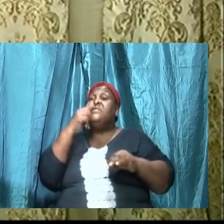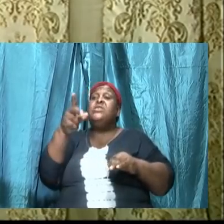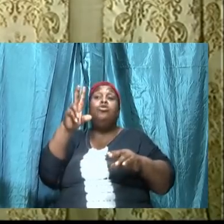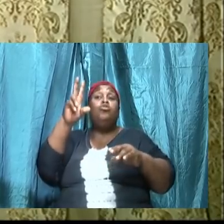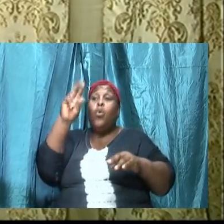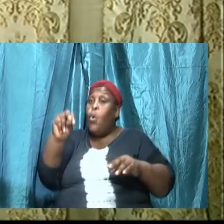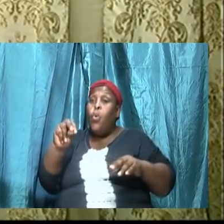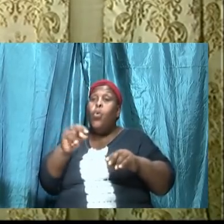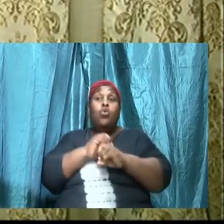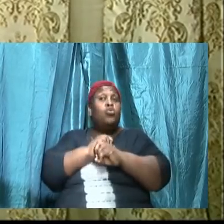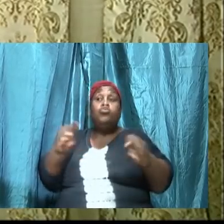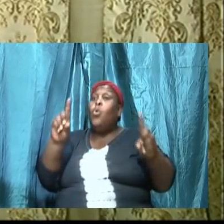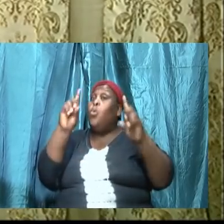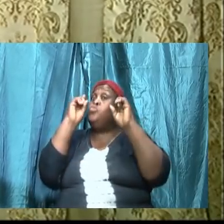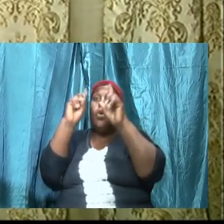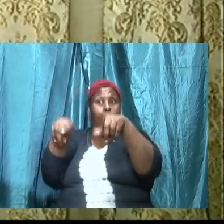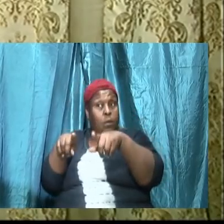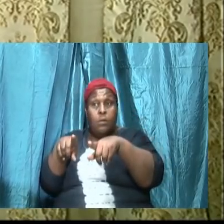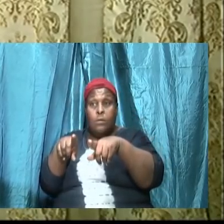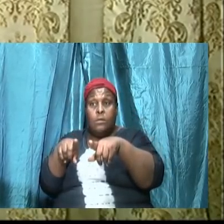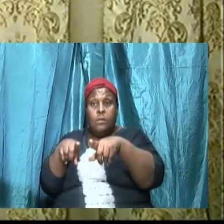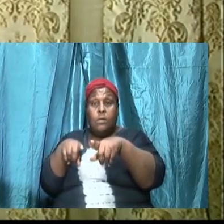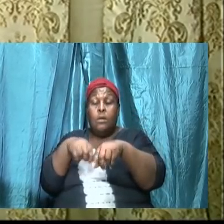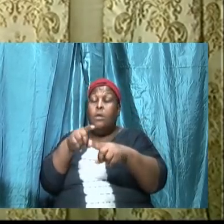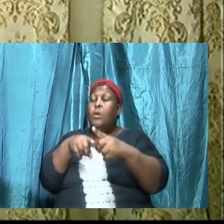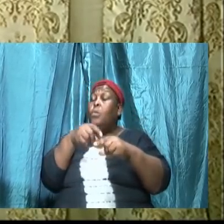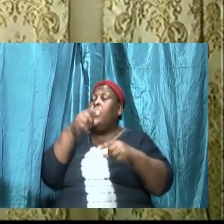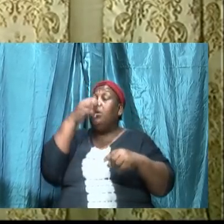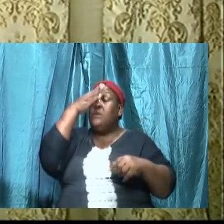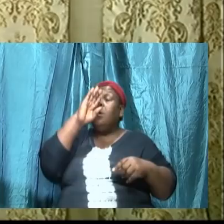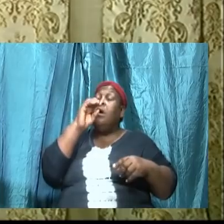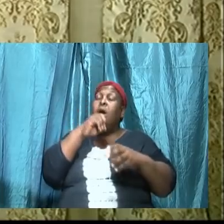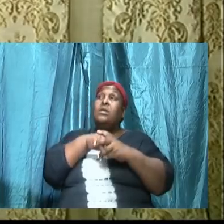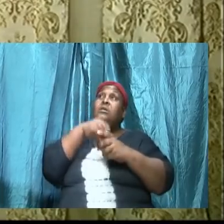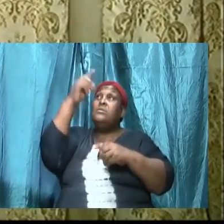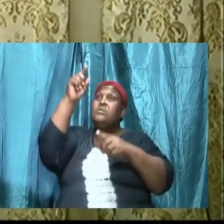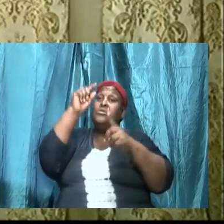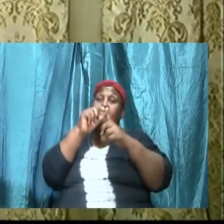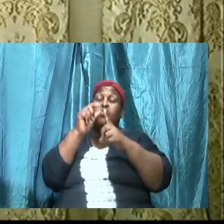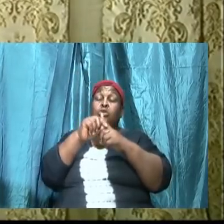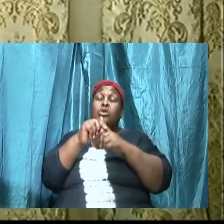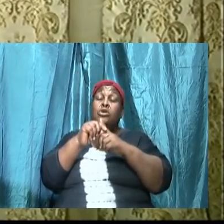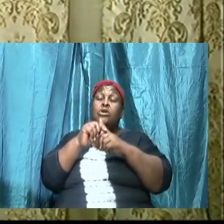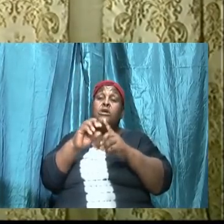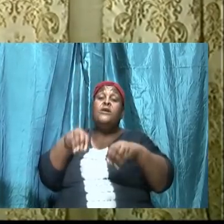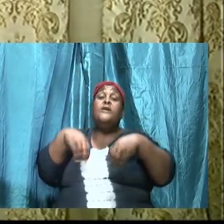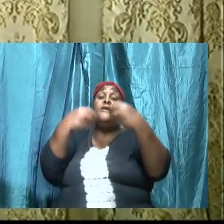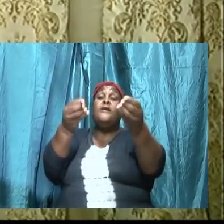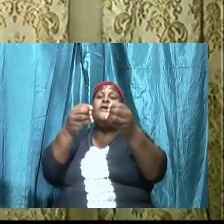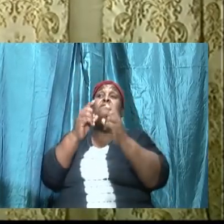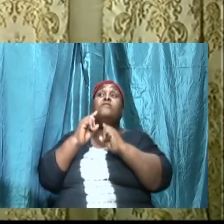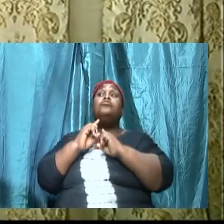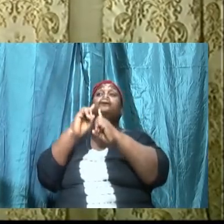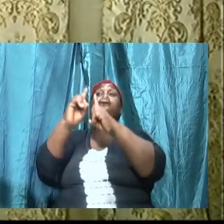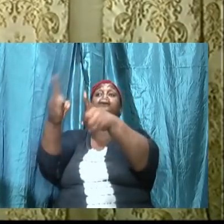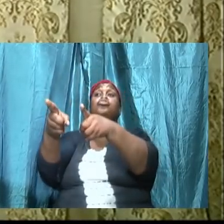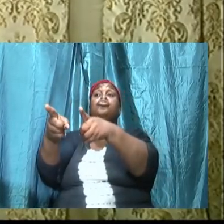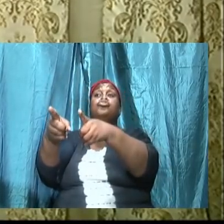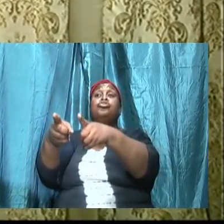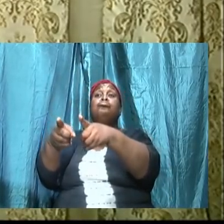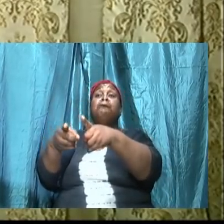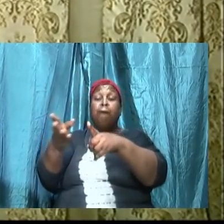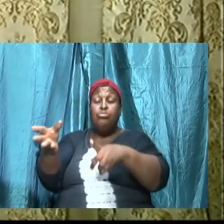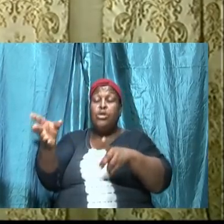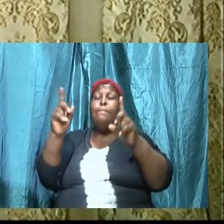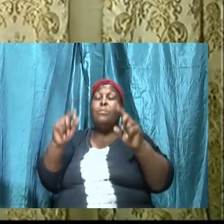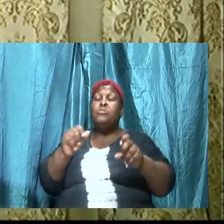Brethren when God in his word give instruction they are to